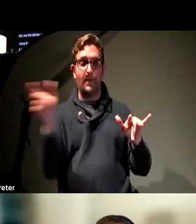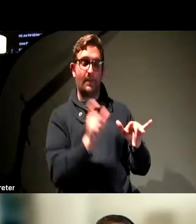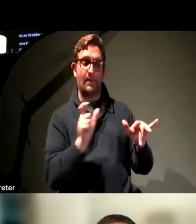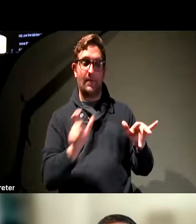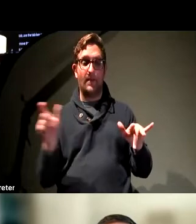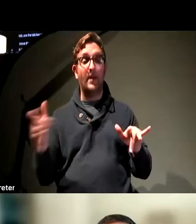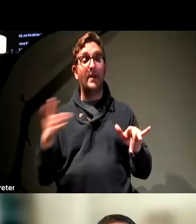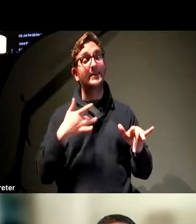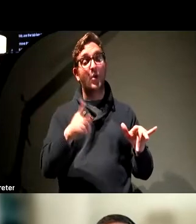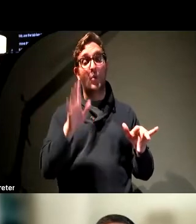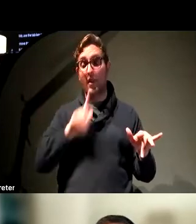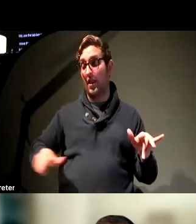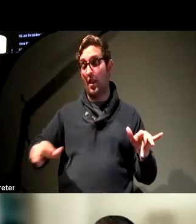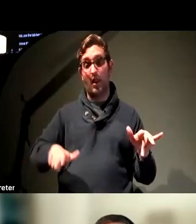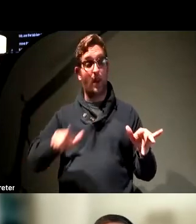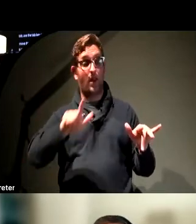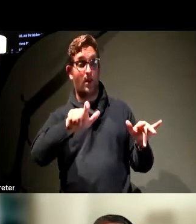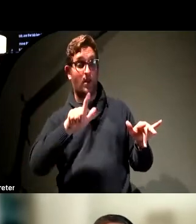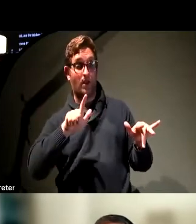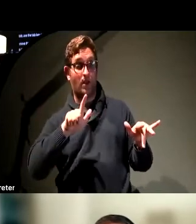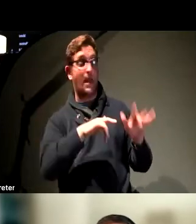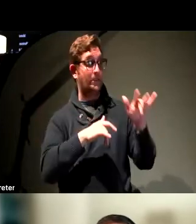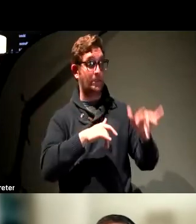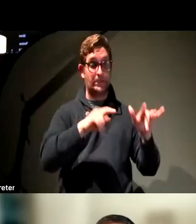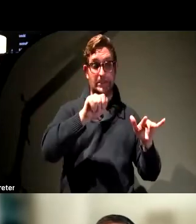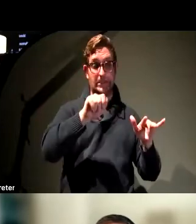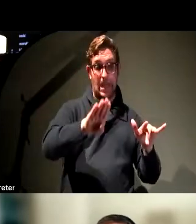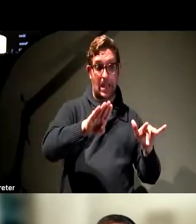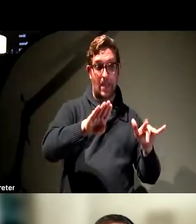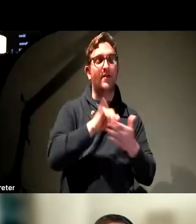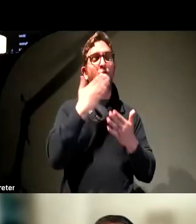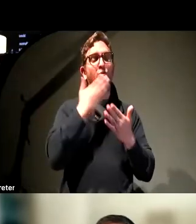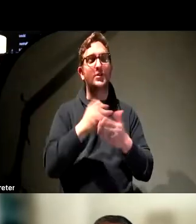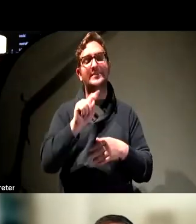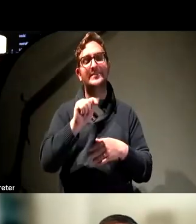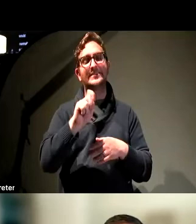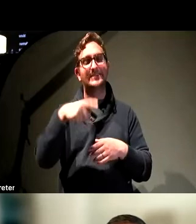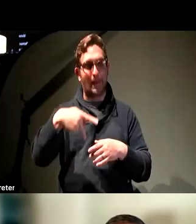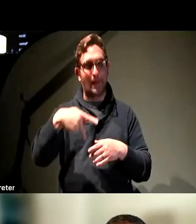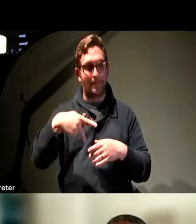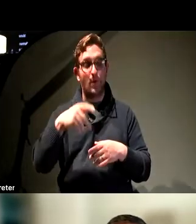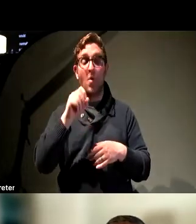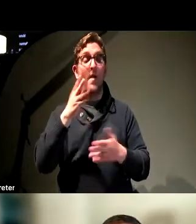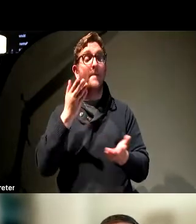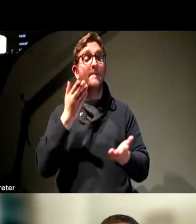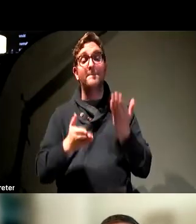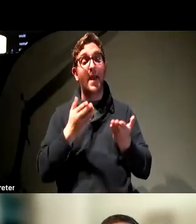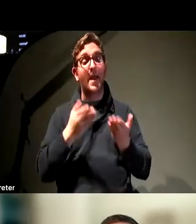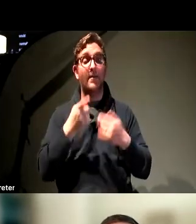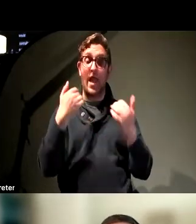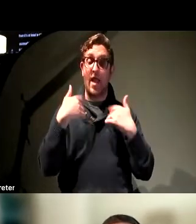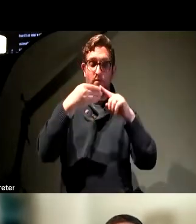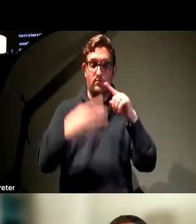mouse, then it's at least a step toward keyboard accessible. If you overshoot something, let's say that you have a bunch of links on a web